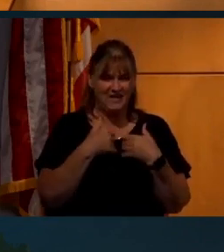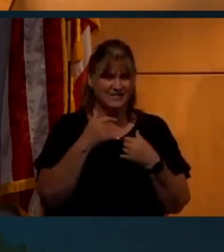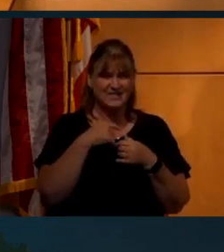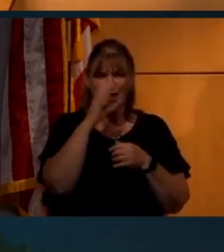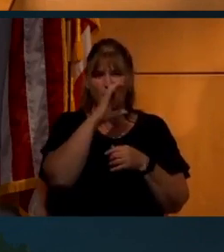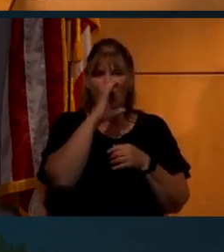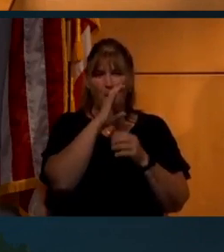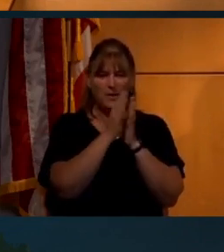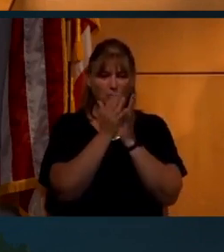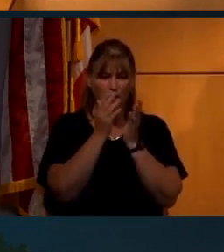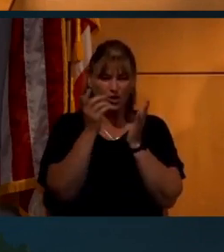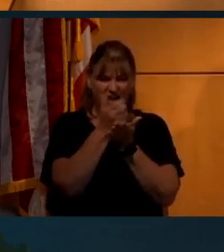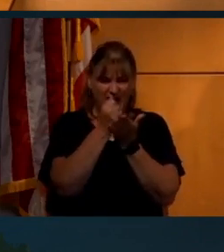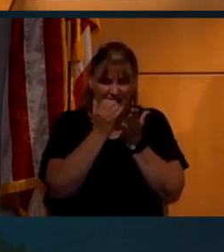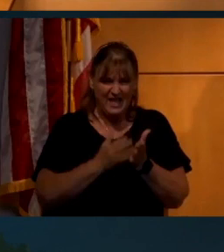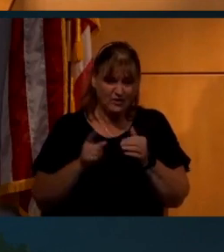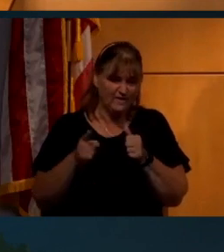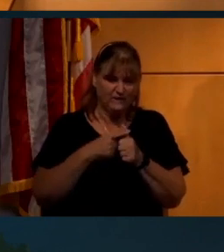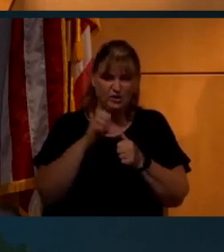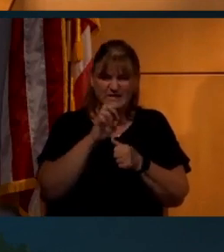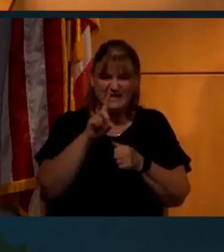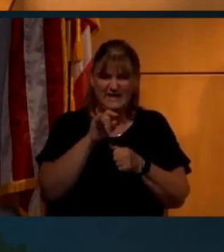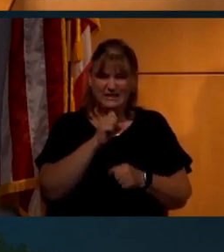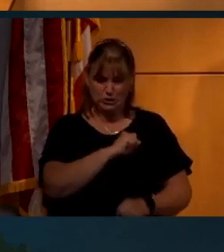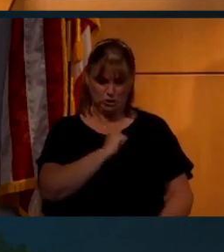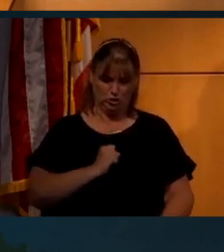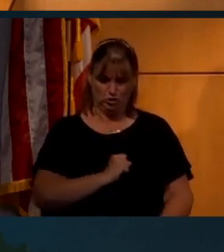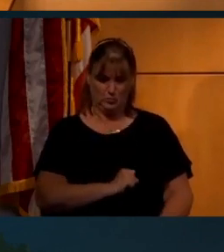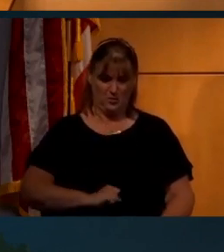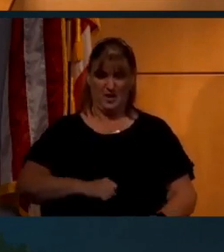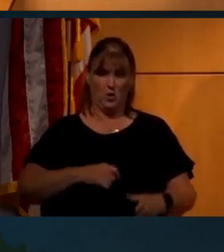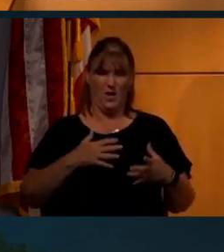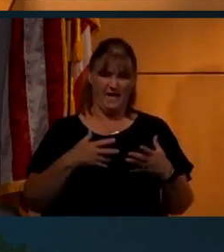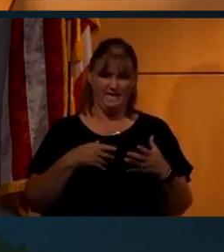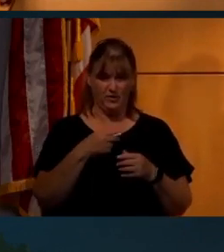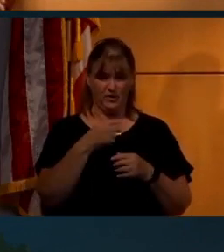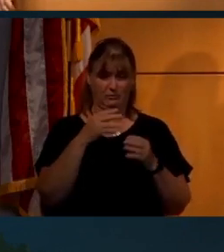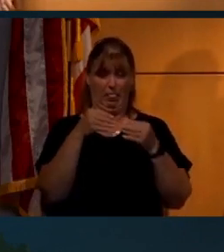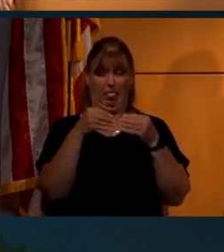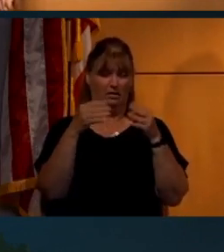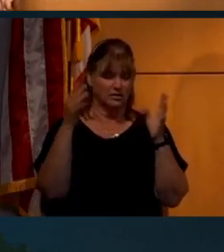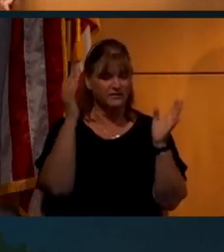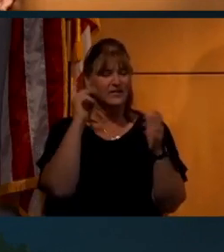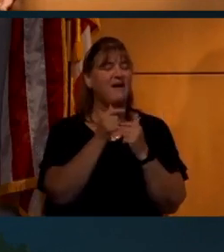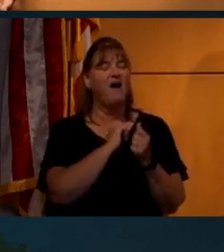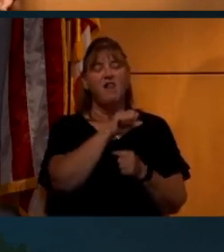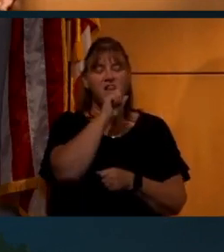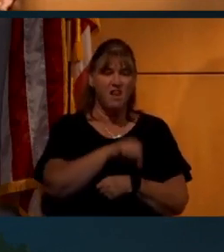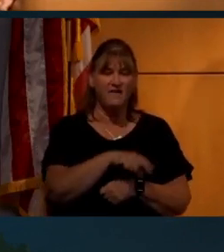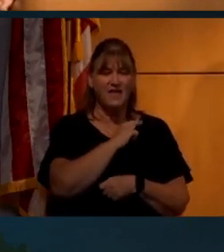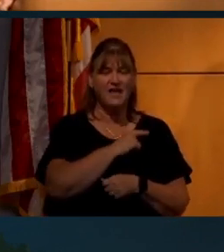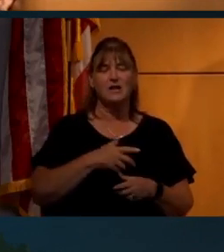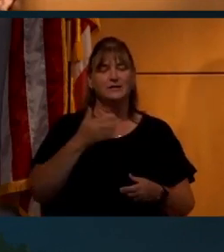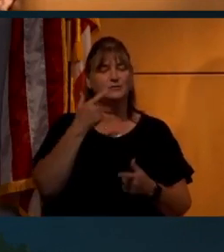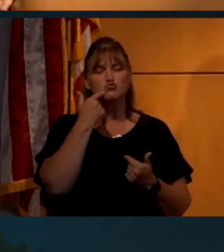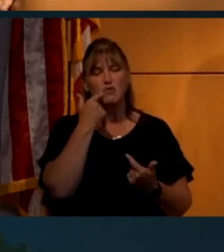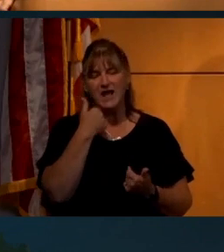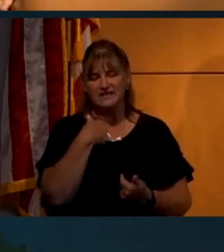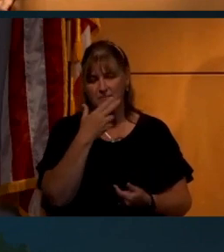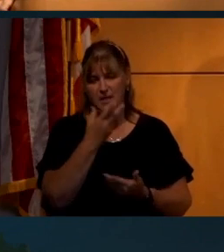comic book collector with a first edition Superman or something. want this under plastic and everything. I love this and it cracks me up.